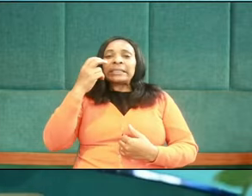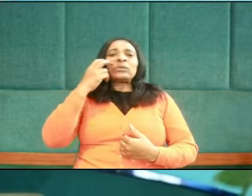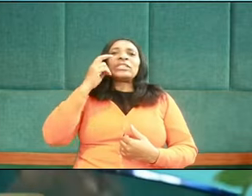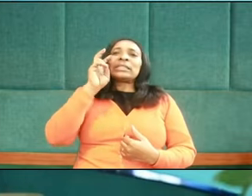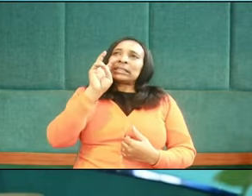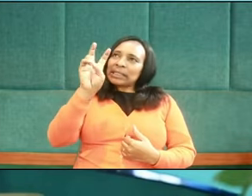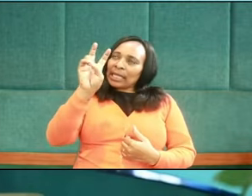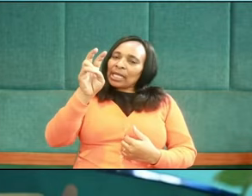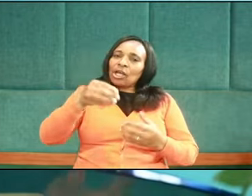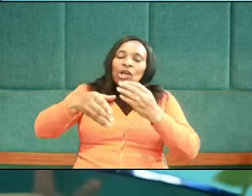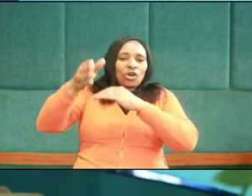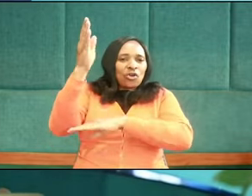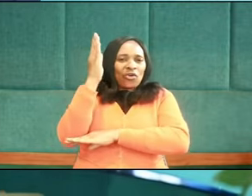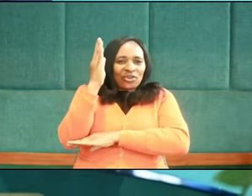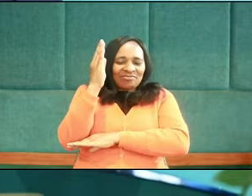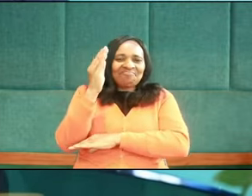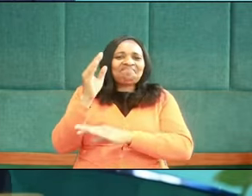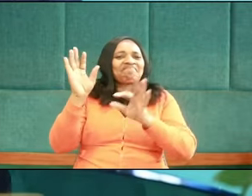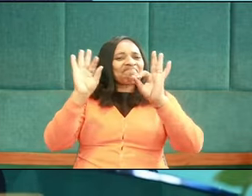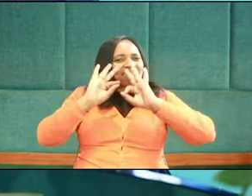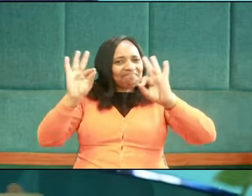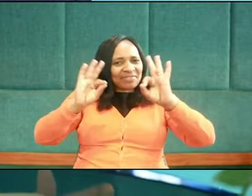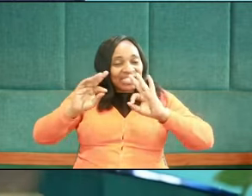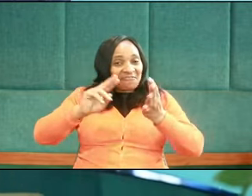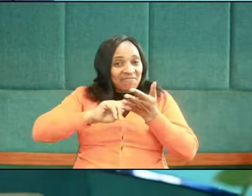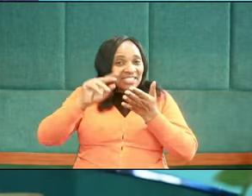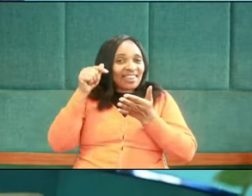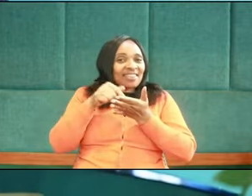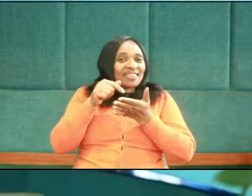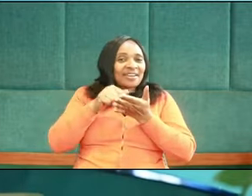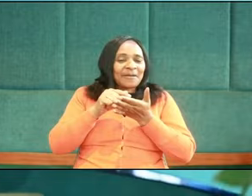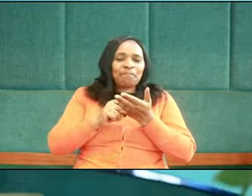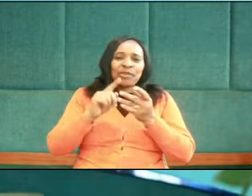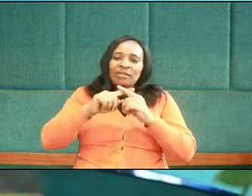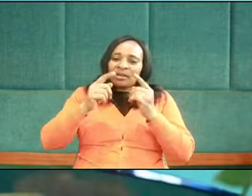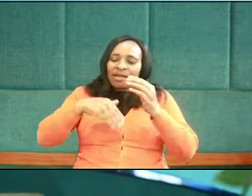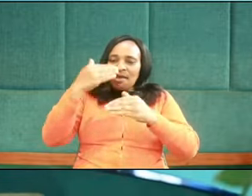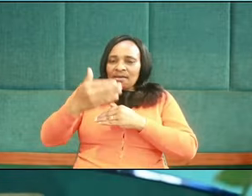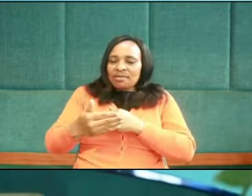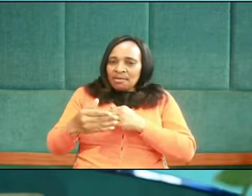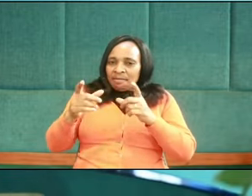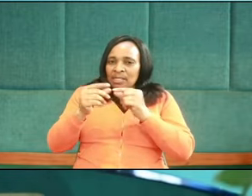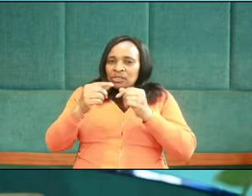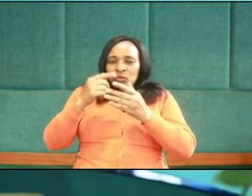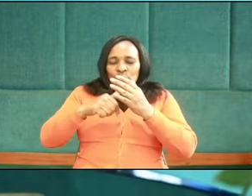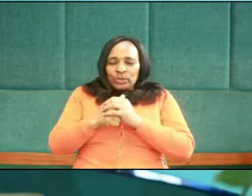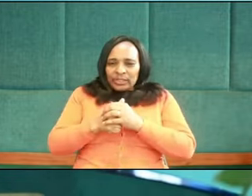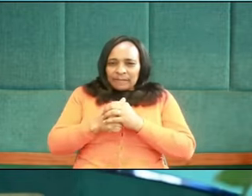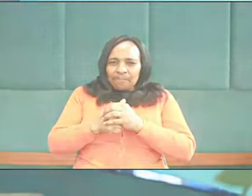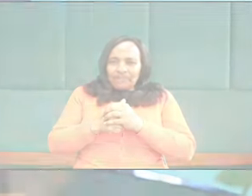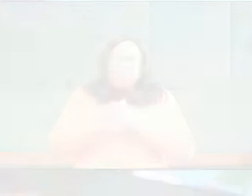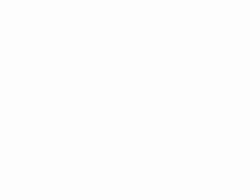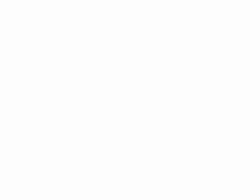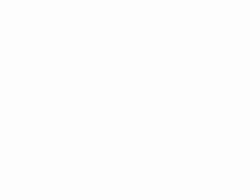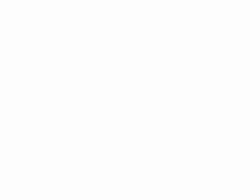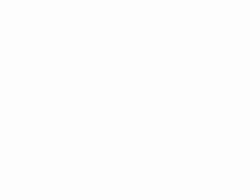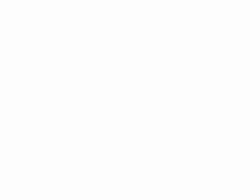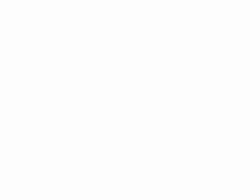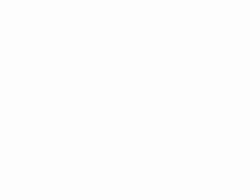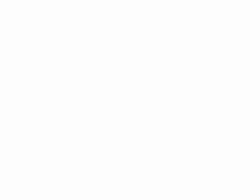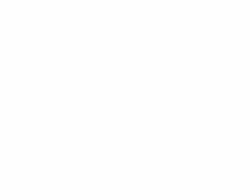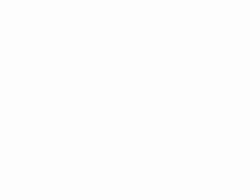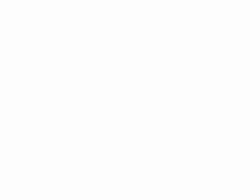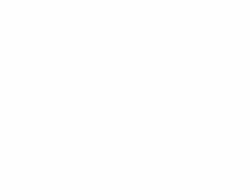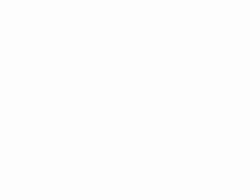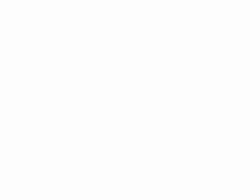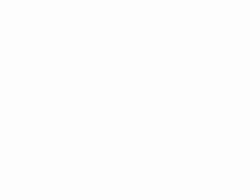God. Very amazing text there. And then we went on to the next day's message, the if they, Priority